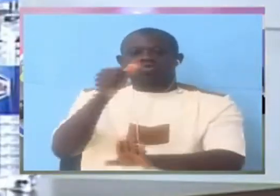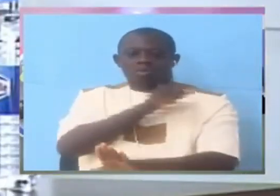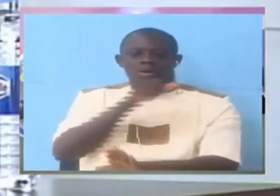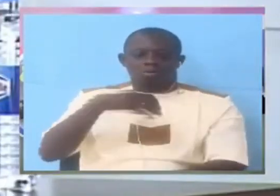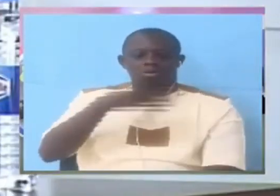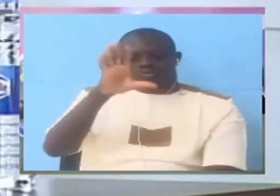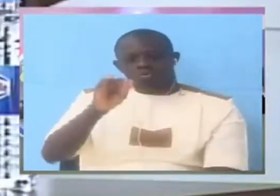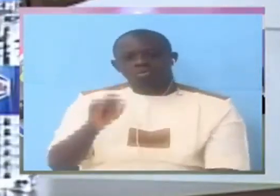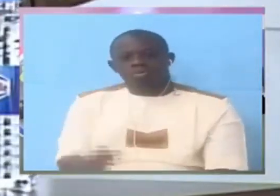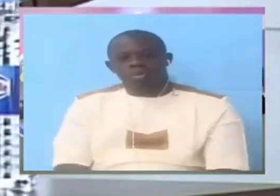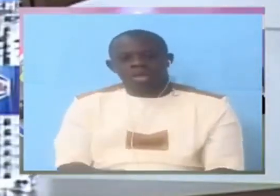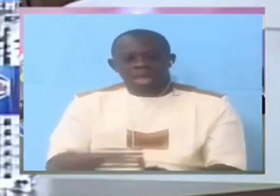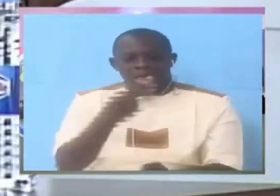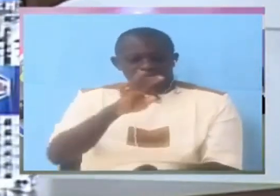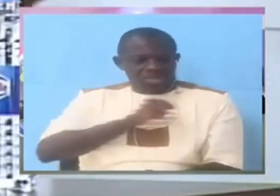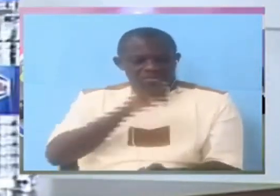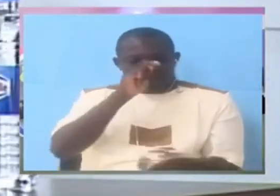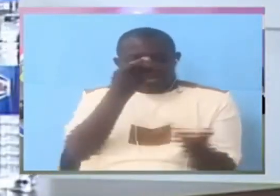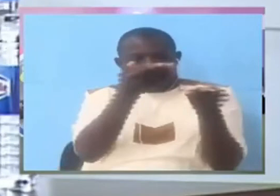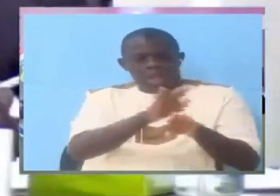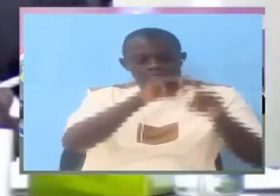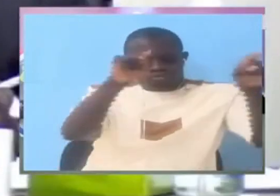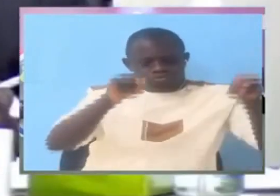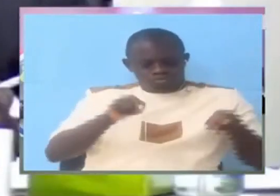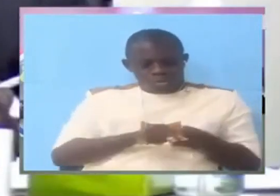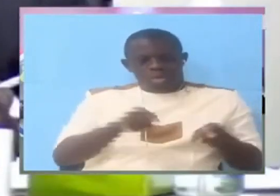going to his own hole I'm going to my own hole Yes